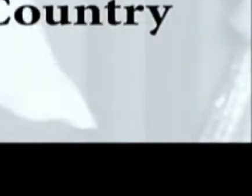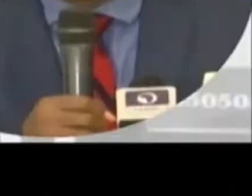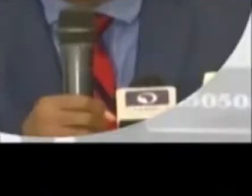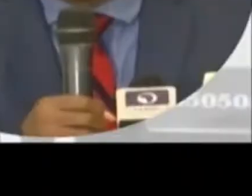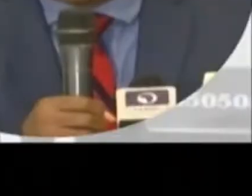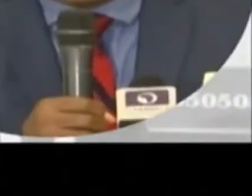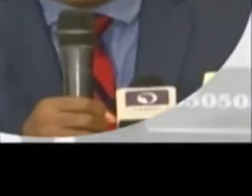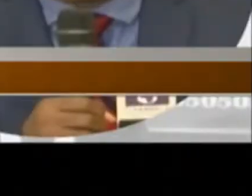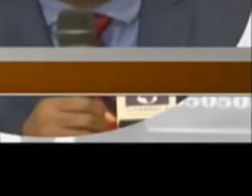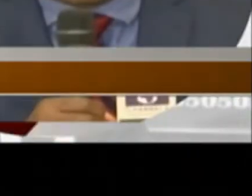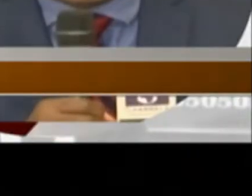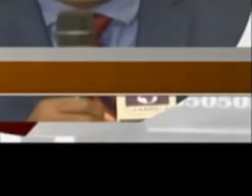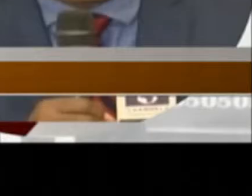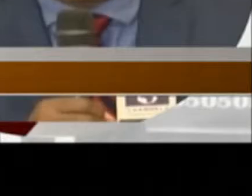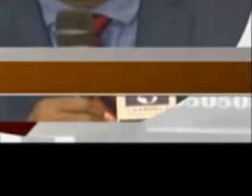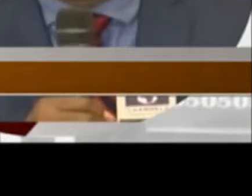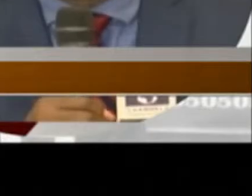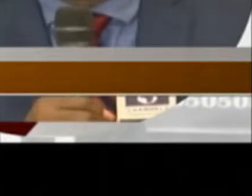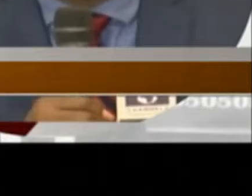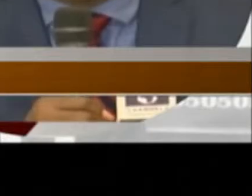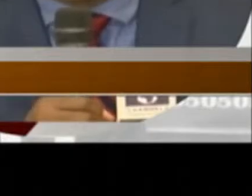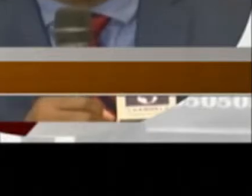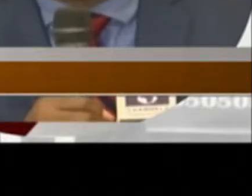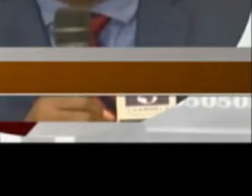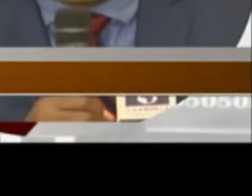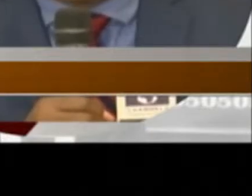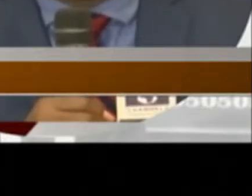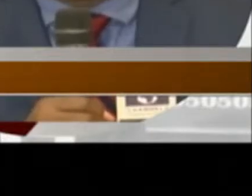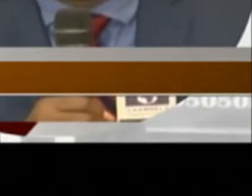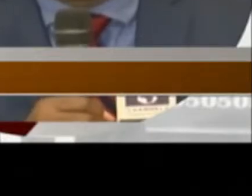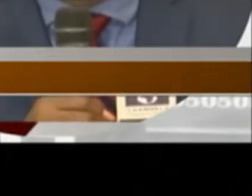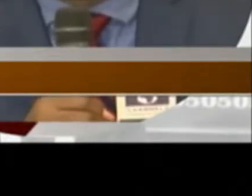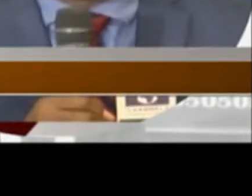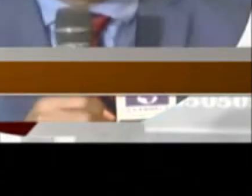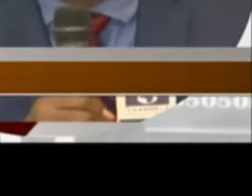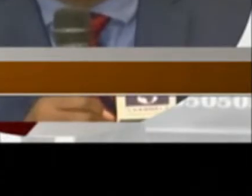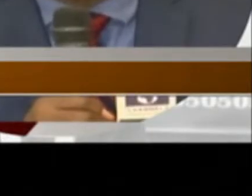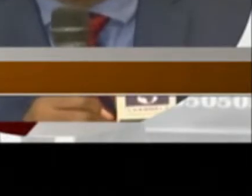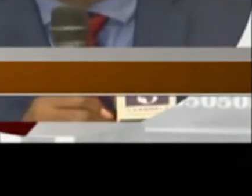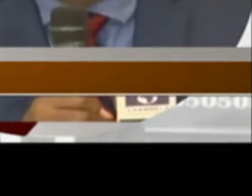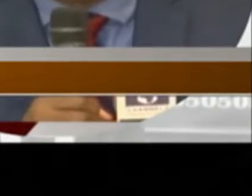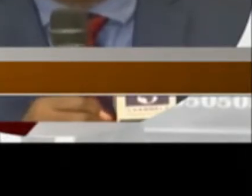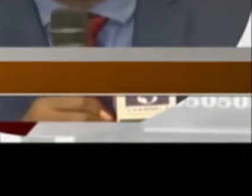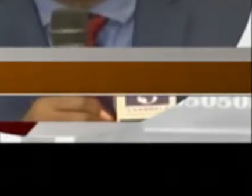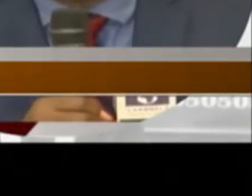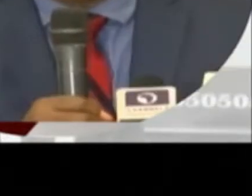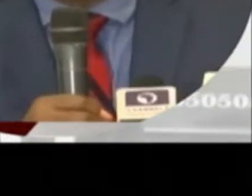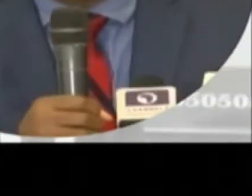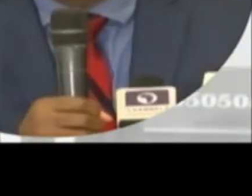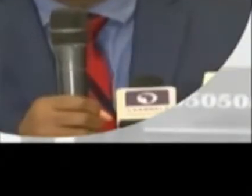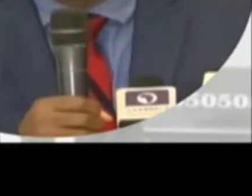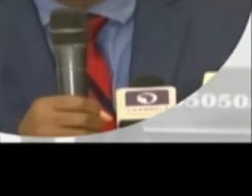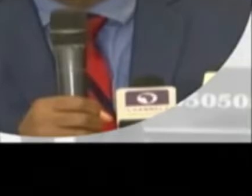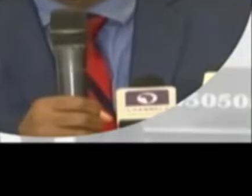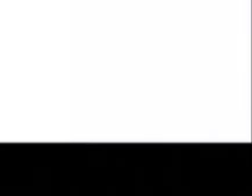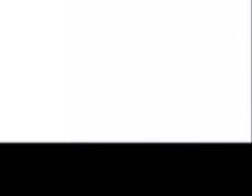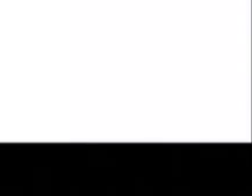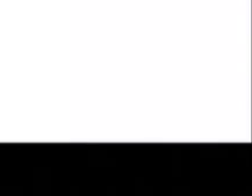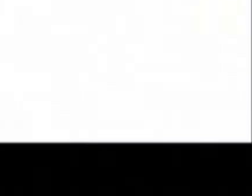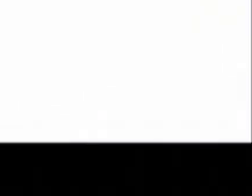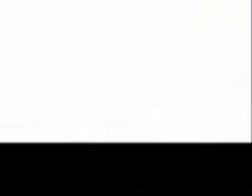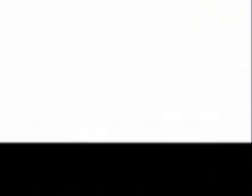we call for peace we call for calm but we also call for justice and accountability